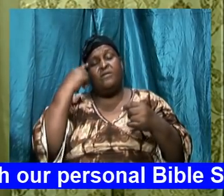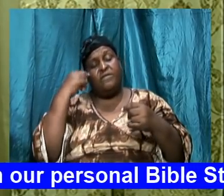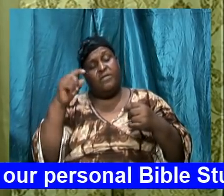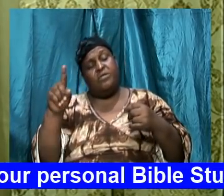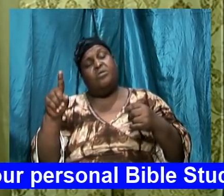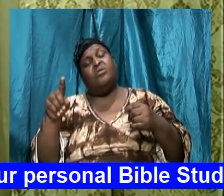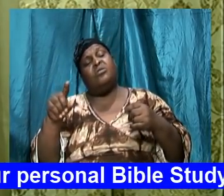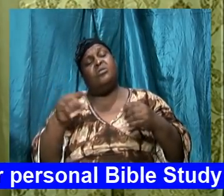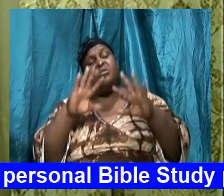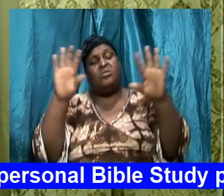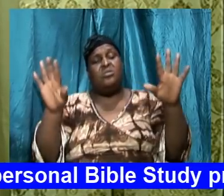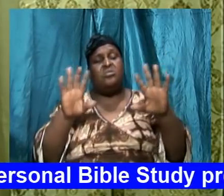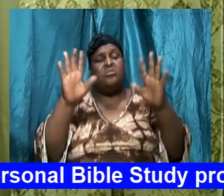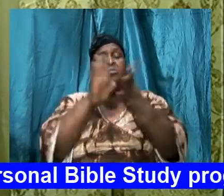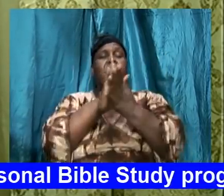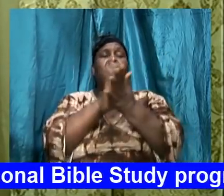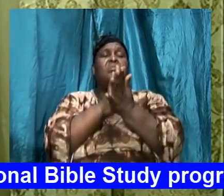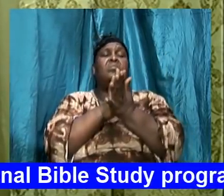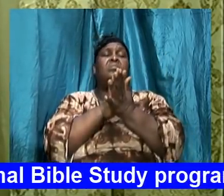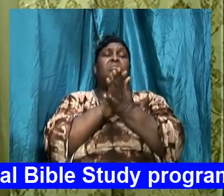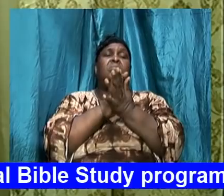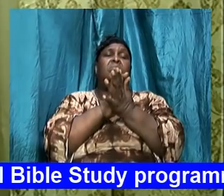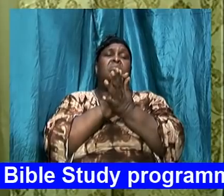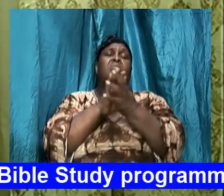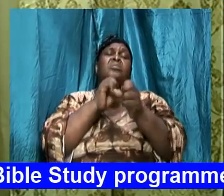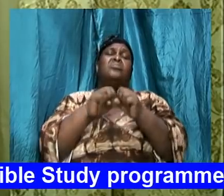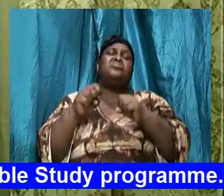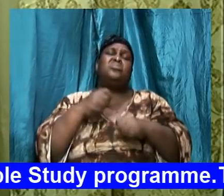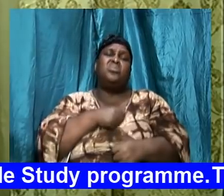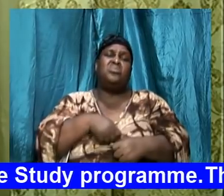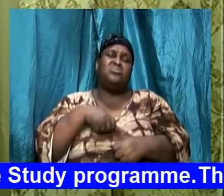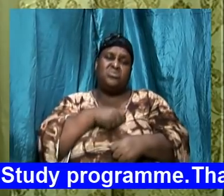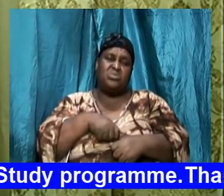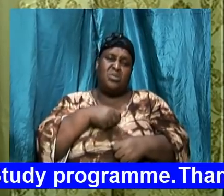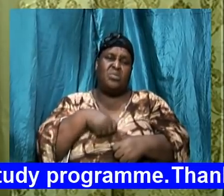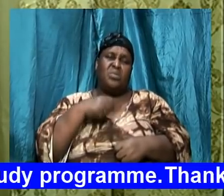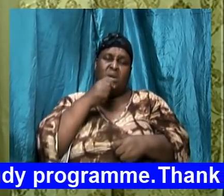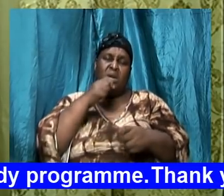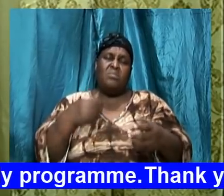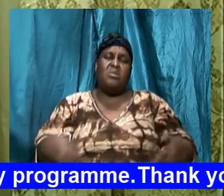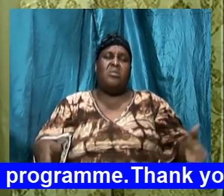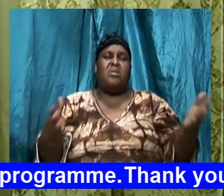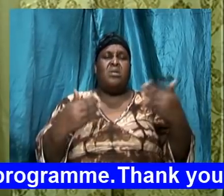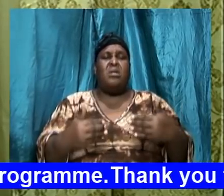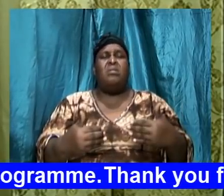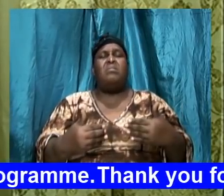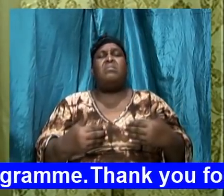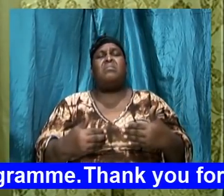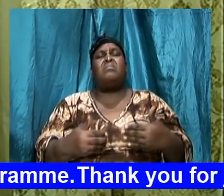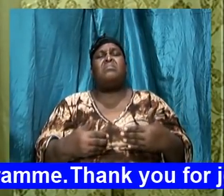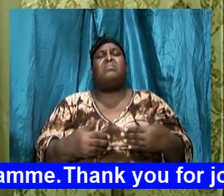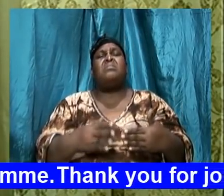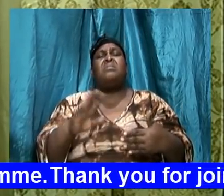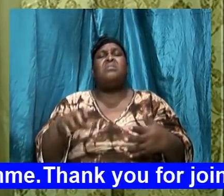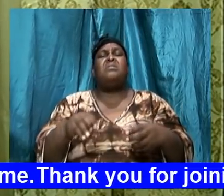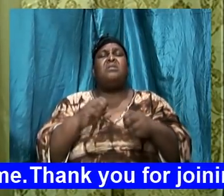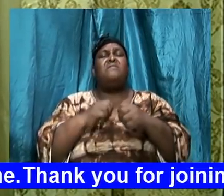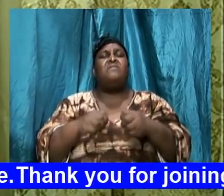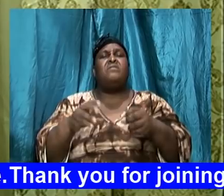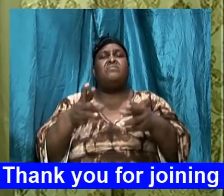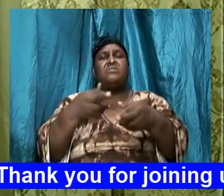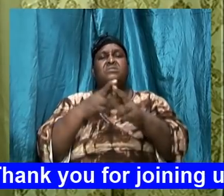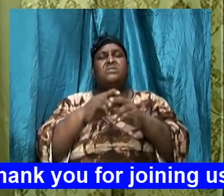Sunday school and I'm so sorry that I am here and did not get clearly